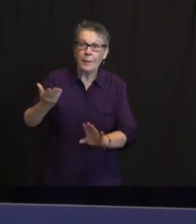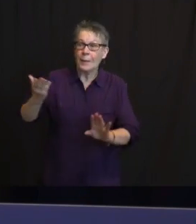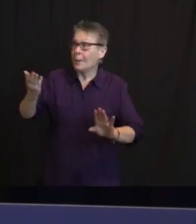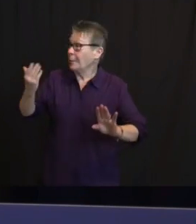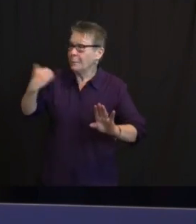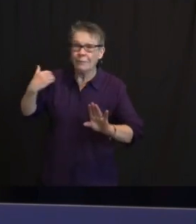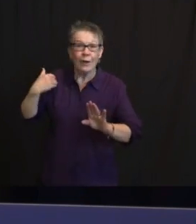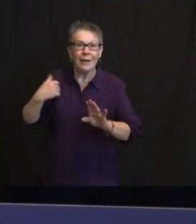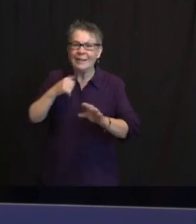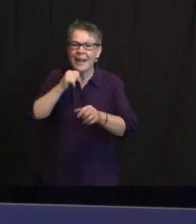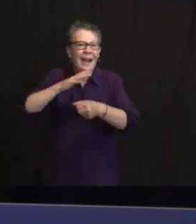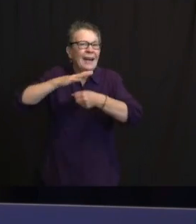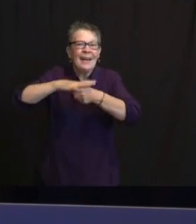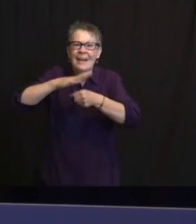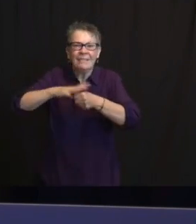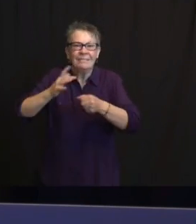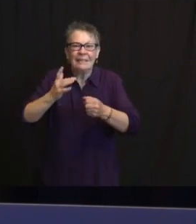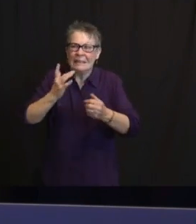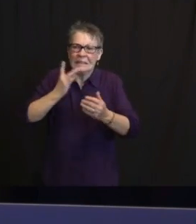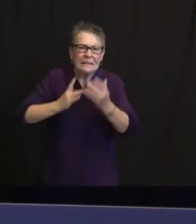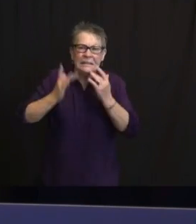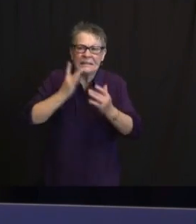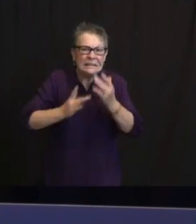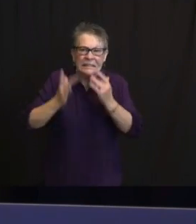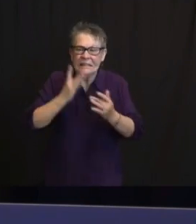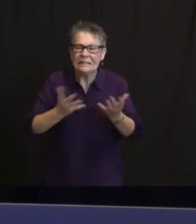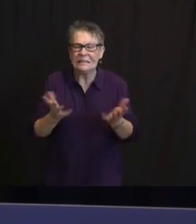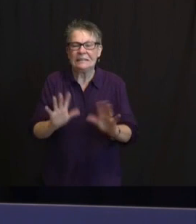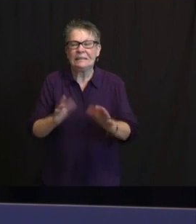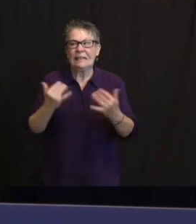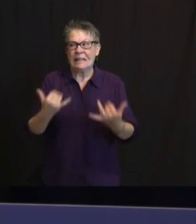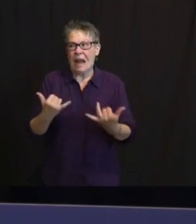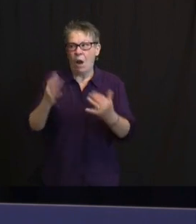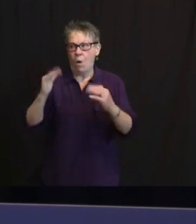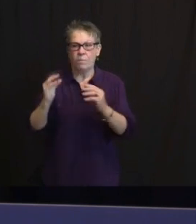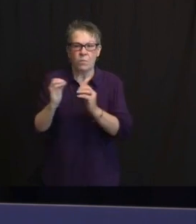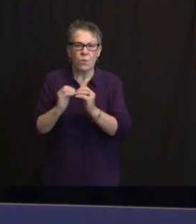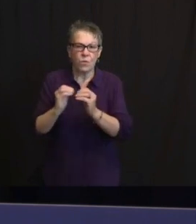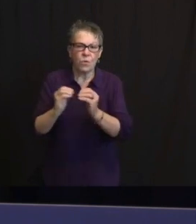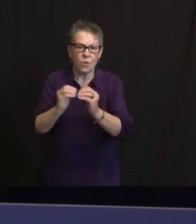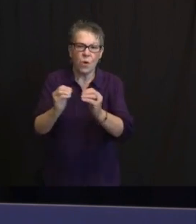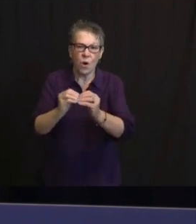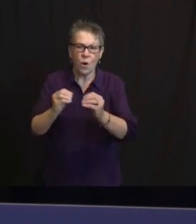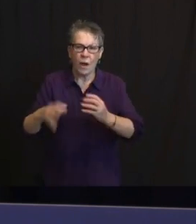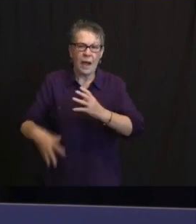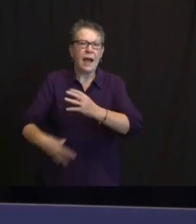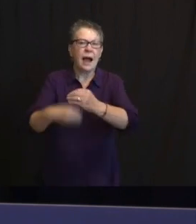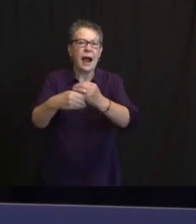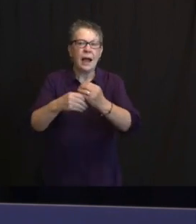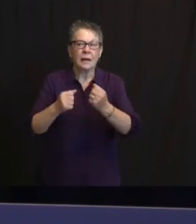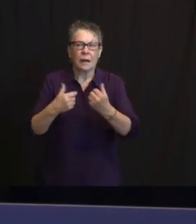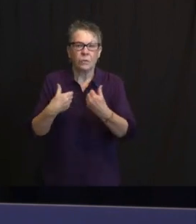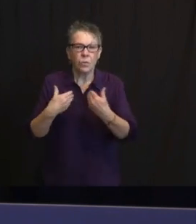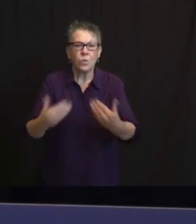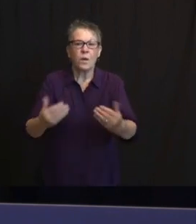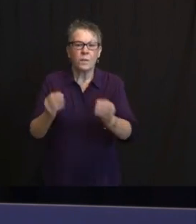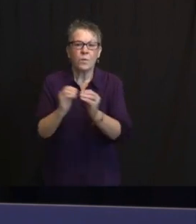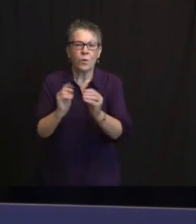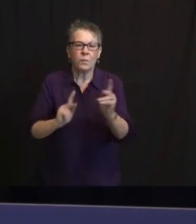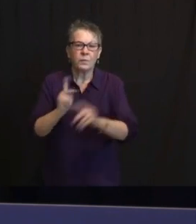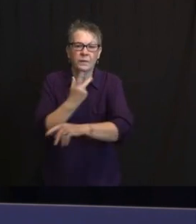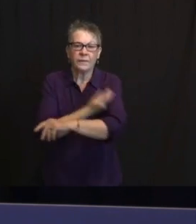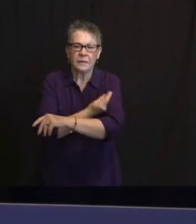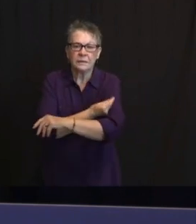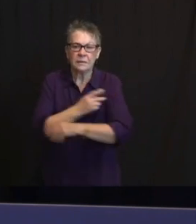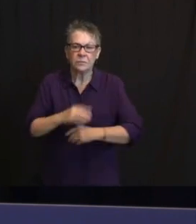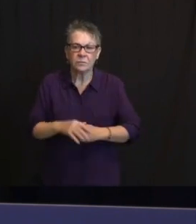BOOK AN APPOINTMENT IMMEDIATELY UPON BECOMING CATEGORICALLY ELIGIBLE. AS WE CONTINUE TO MOVE FORWARD, EQUITY WILL STILL